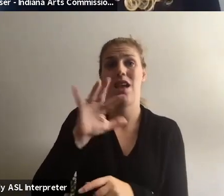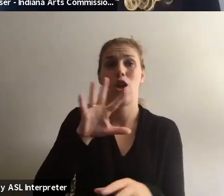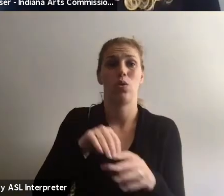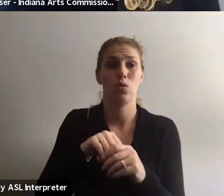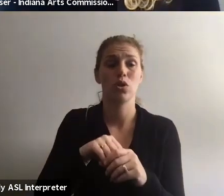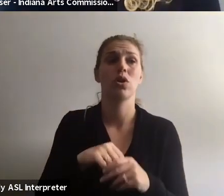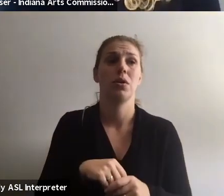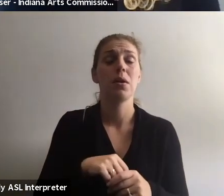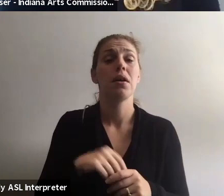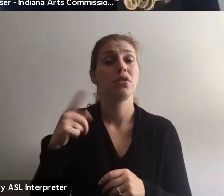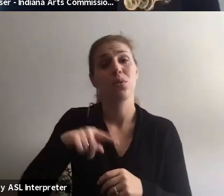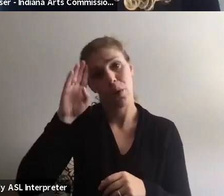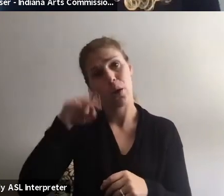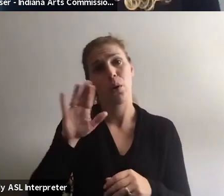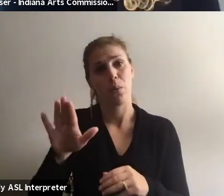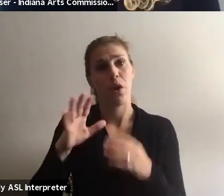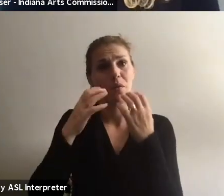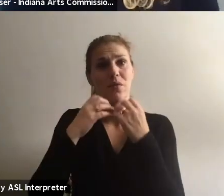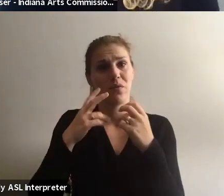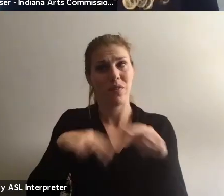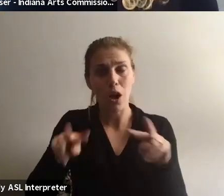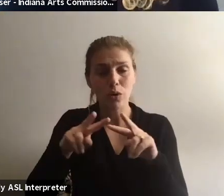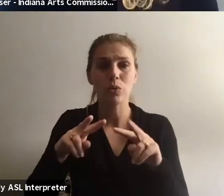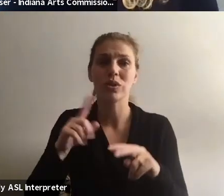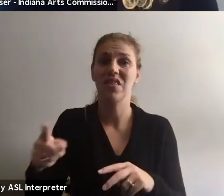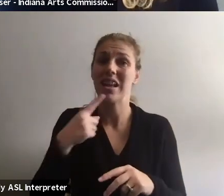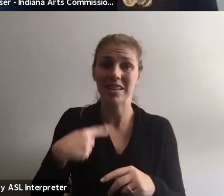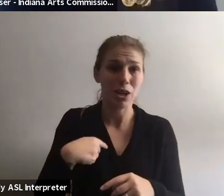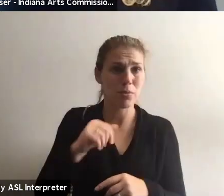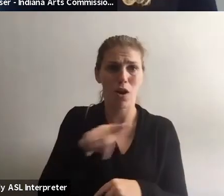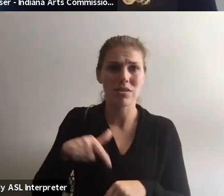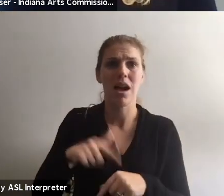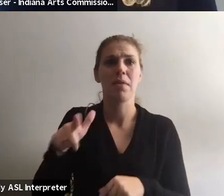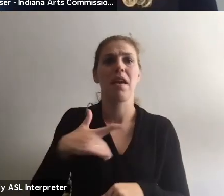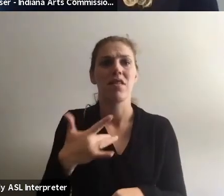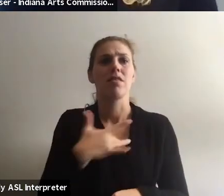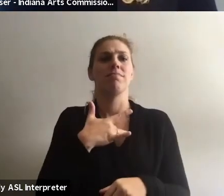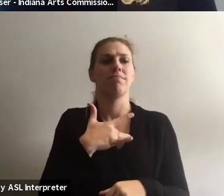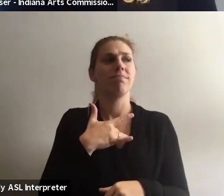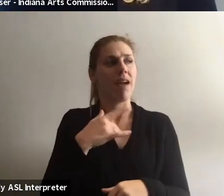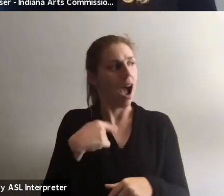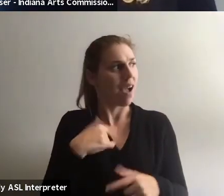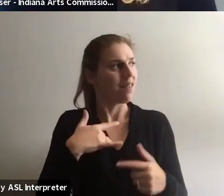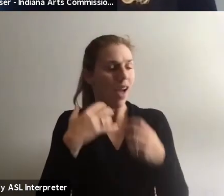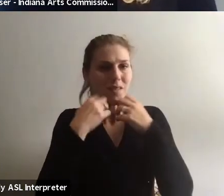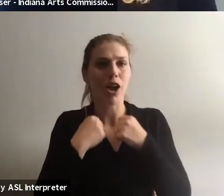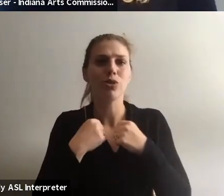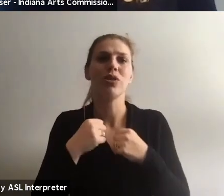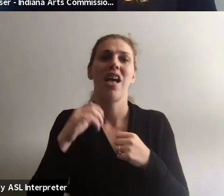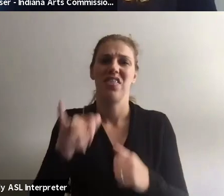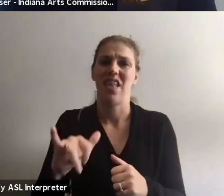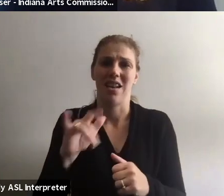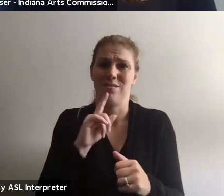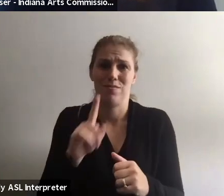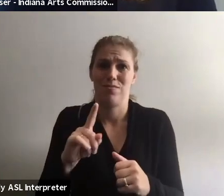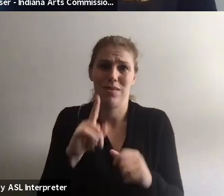and they know they're valued. They say that back to us. That feels like a really, that feels like a, a blessing. That's,